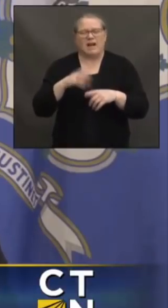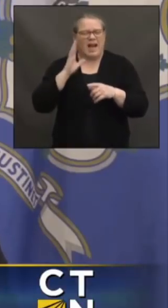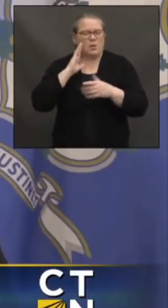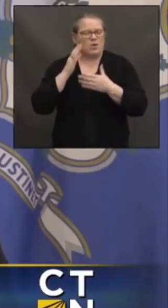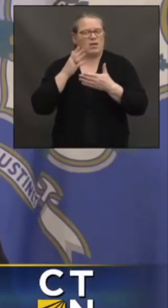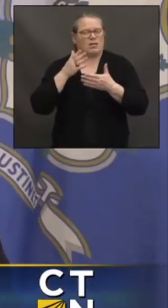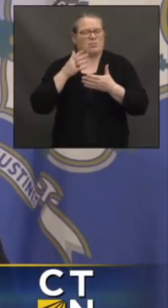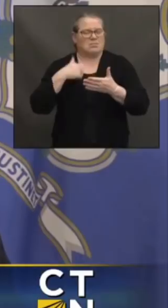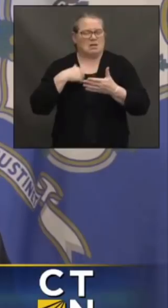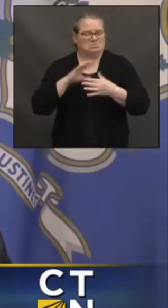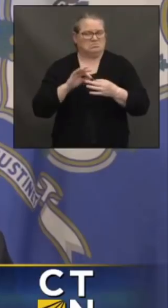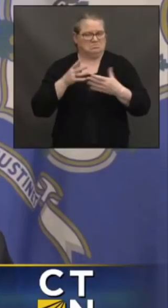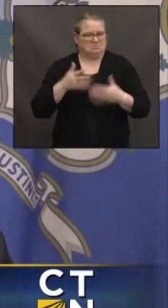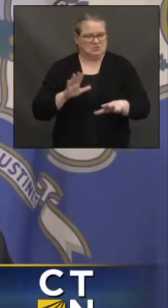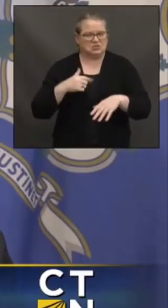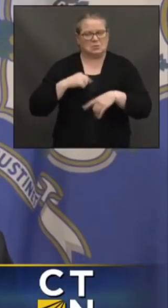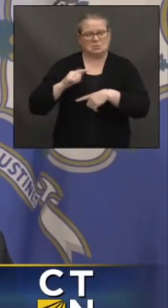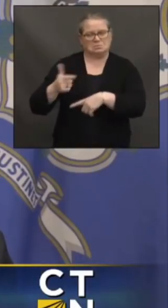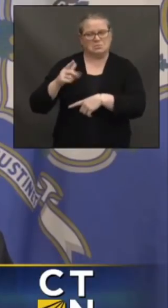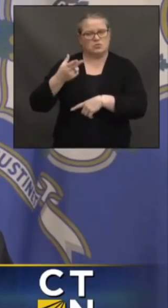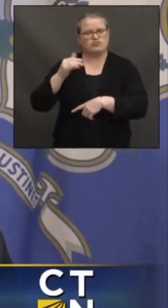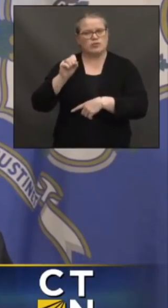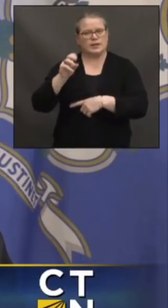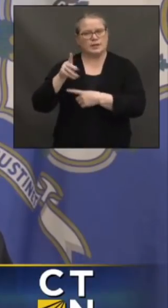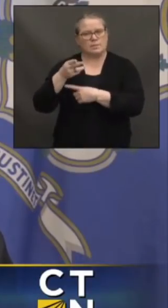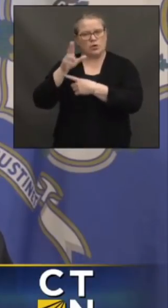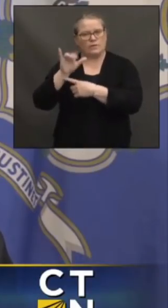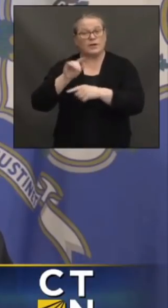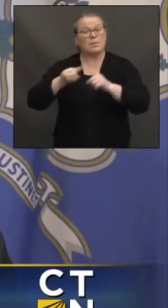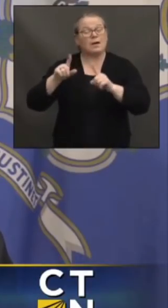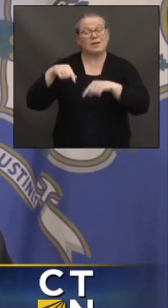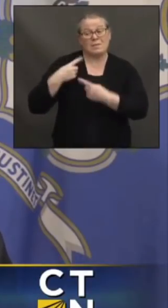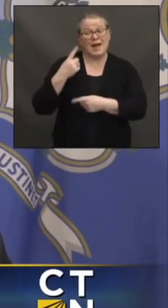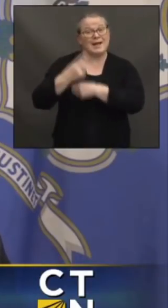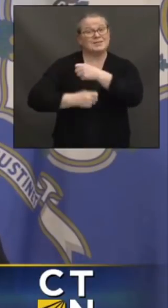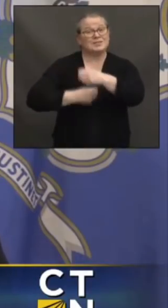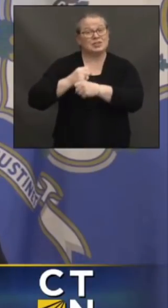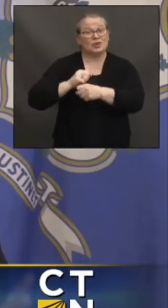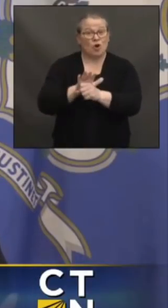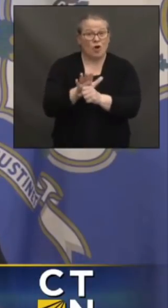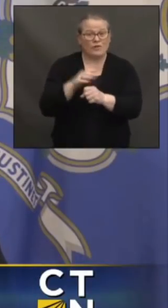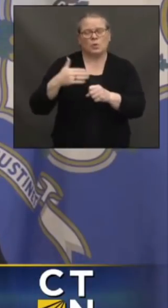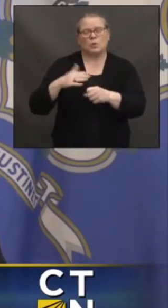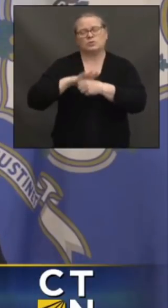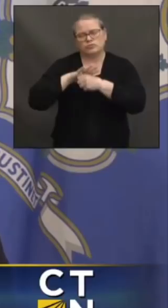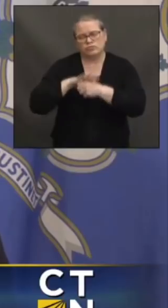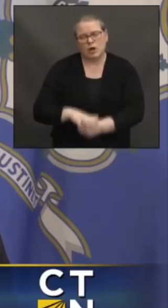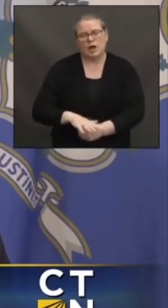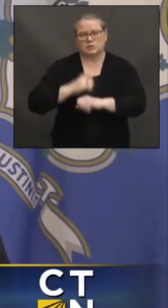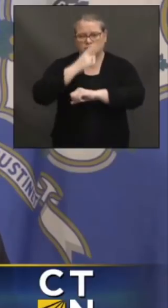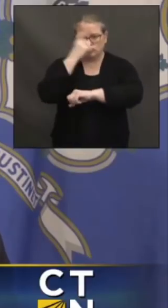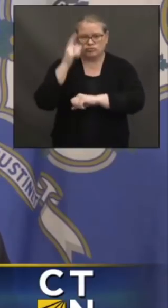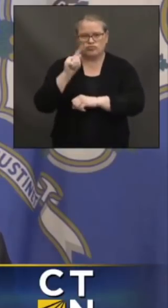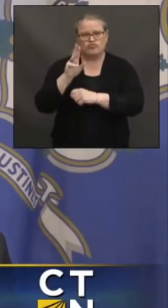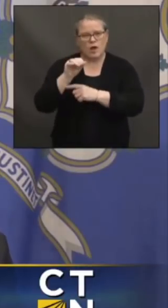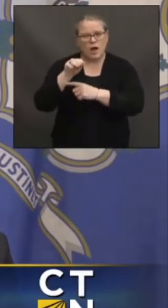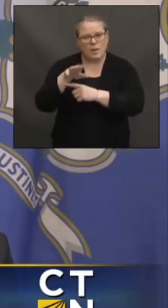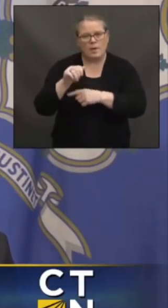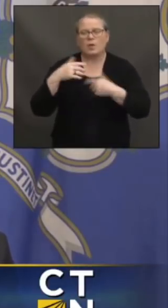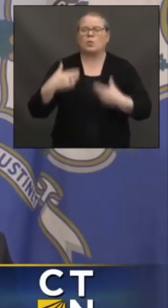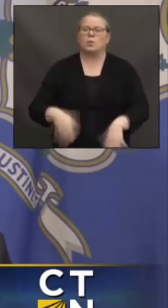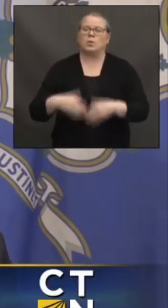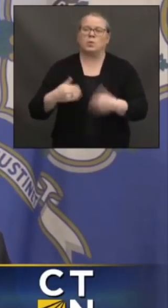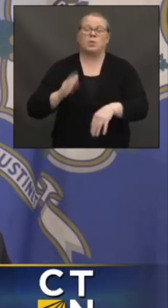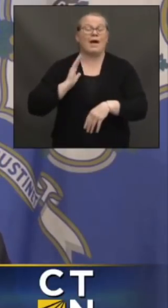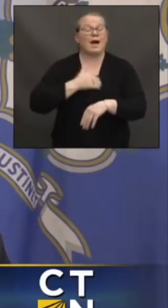no uncertain terms what this has meant in terms of stress, what this has meant in terms of trauma. We see that reflected in our 2-1-1 hotline.